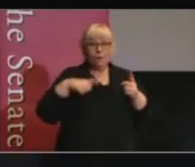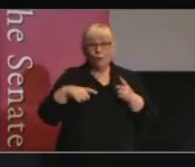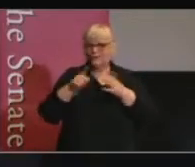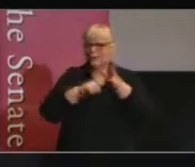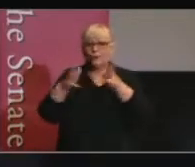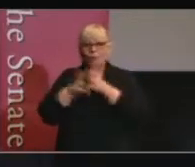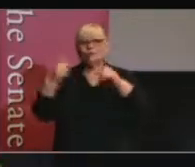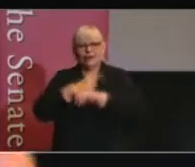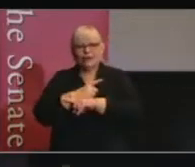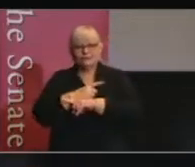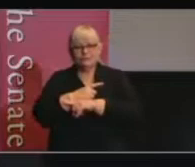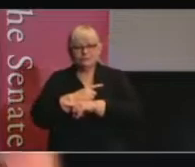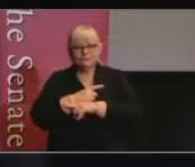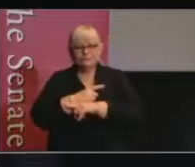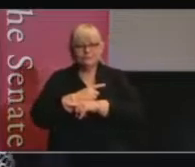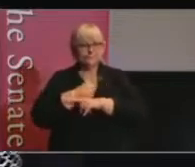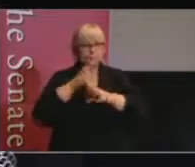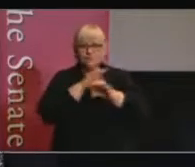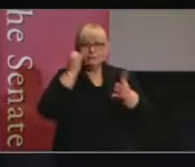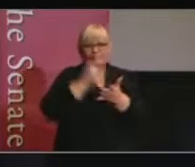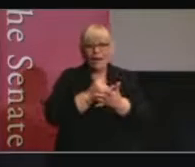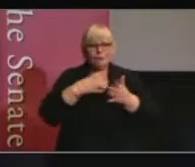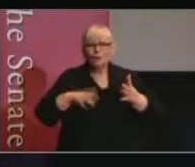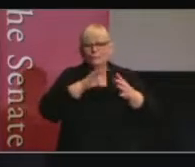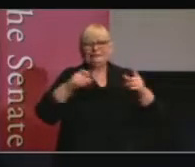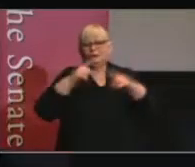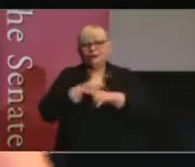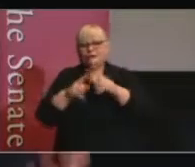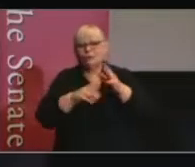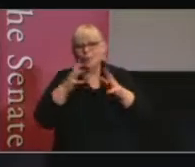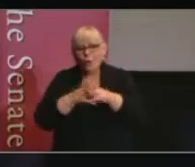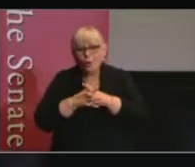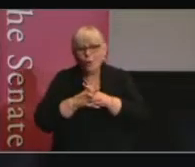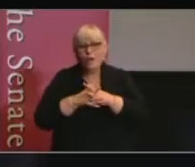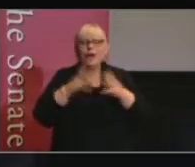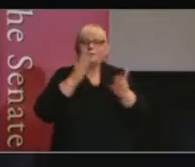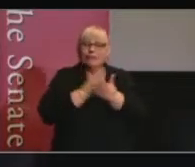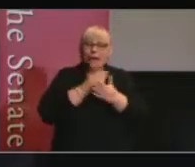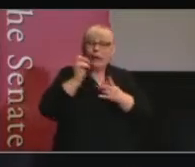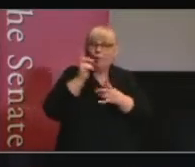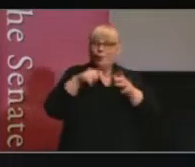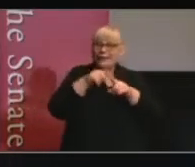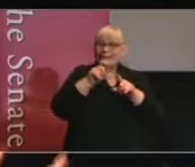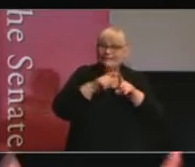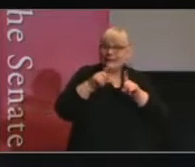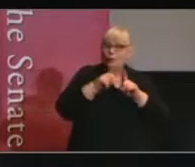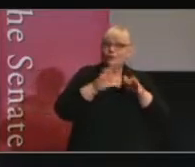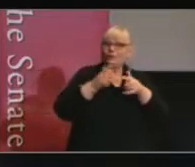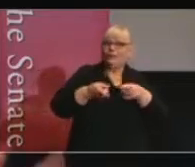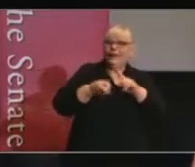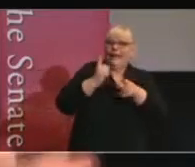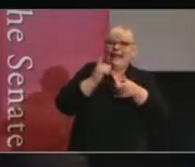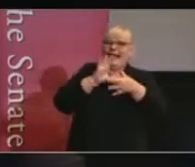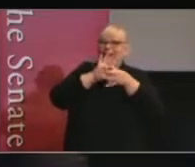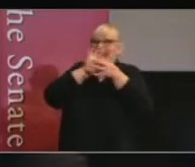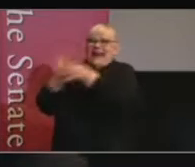law changed, or it wasn't a failure because that didn't happen. Actually part of what we did was connect our members